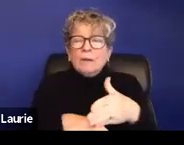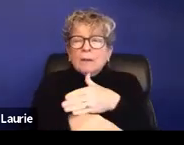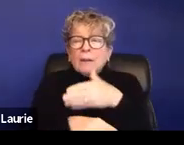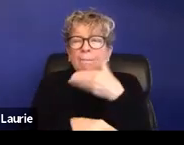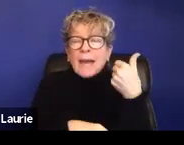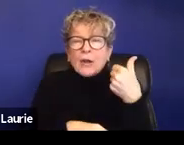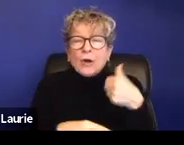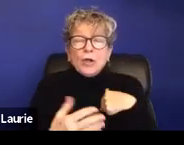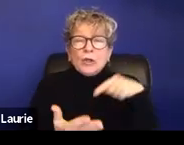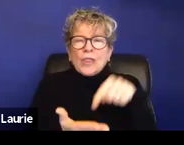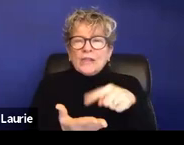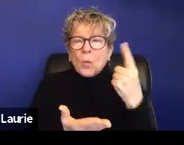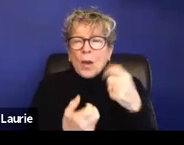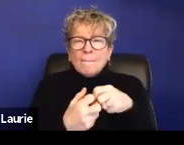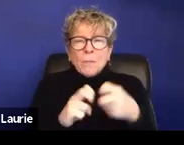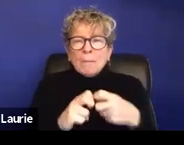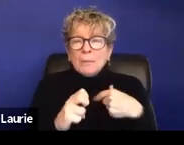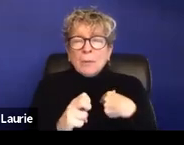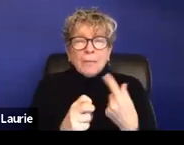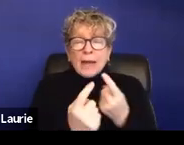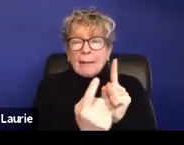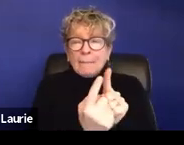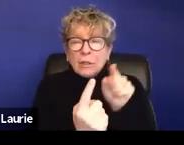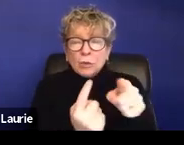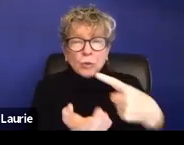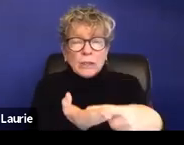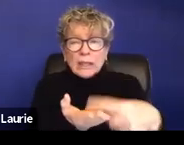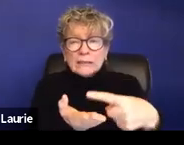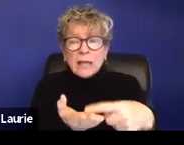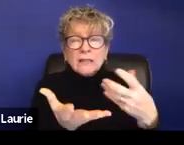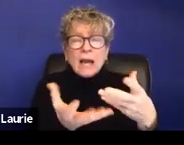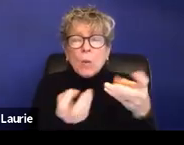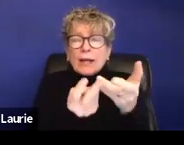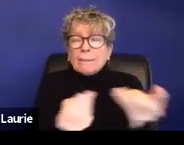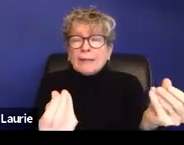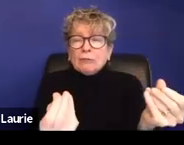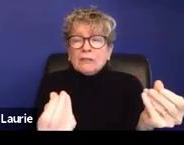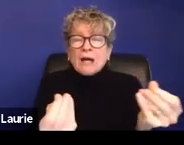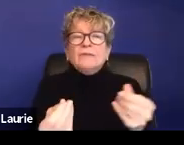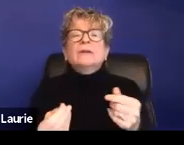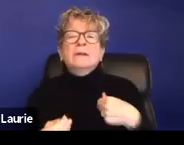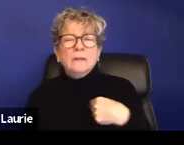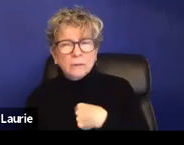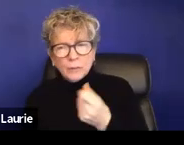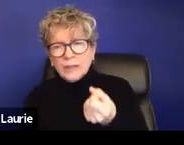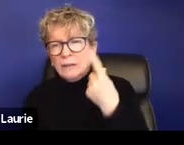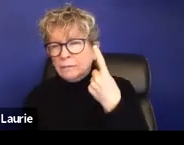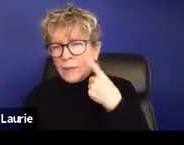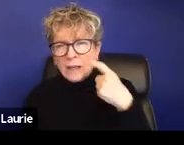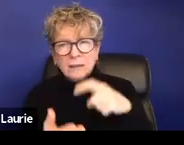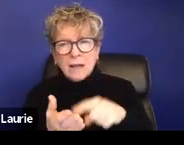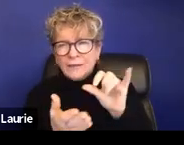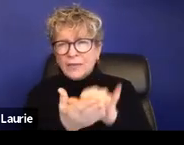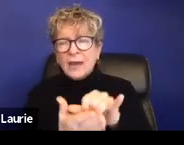to be resolved. And I recognize that and we recognize that. So, um, and, uh, hoping